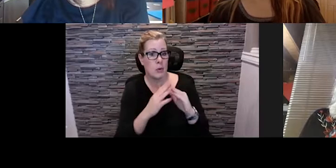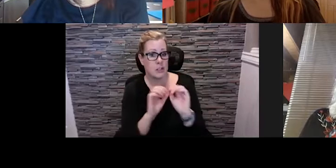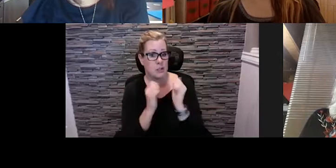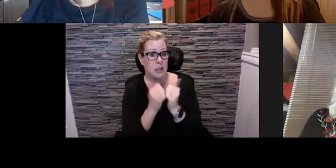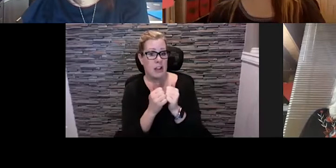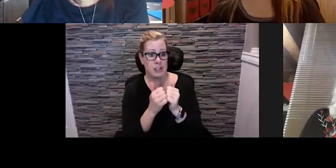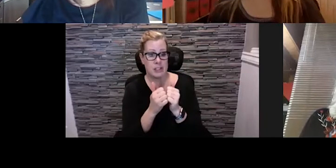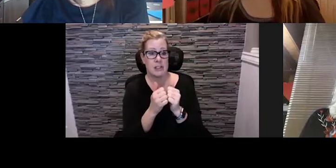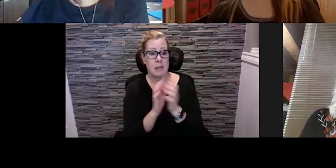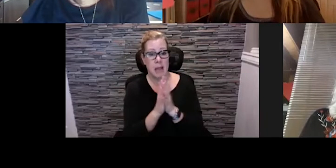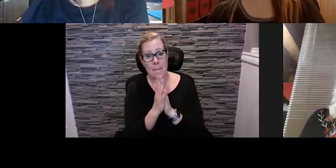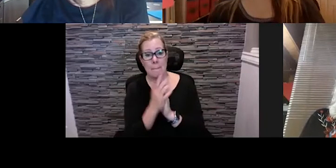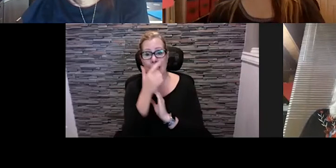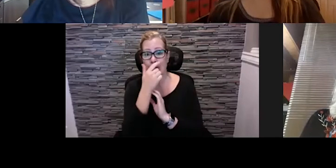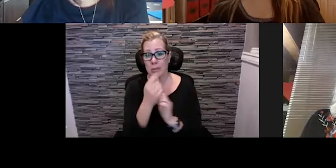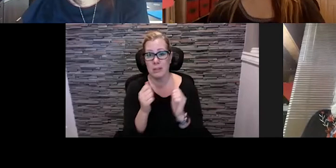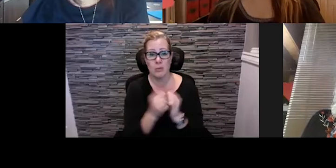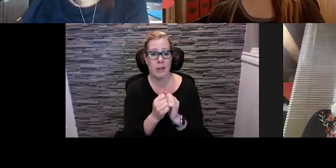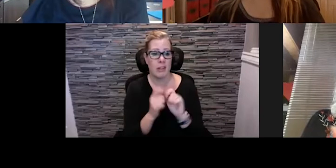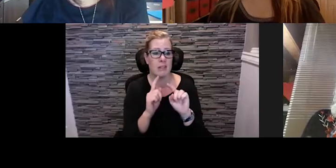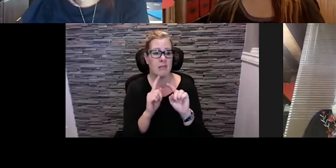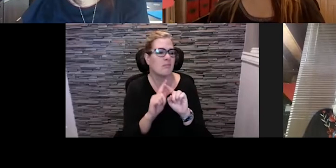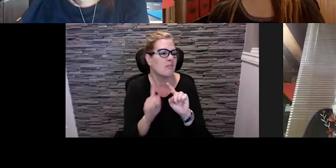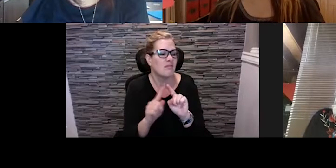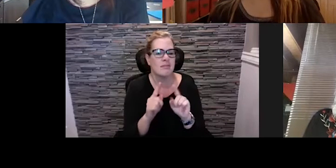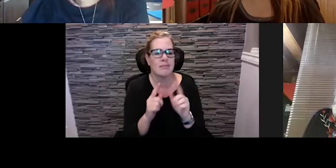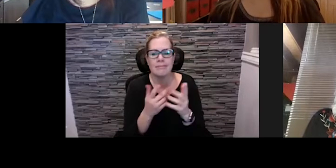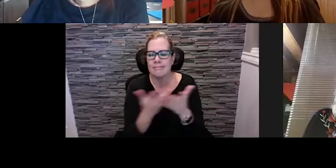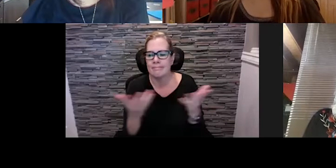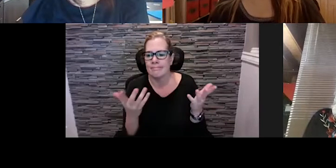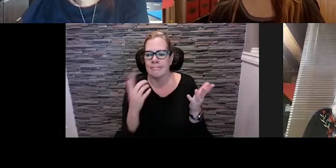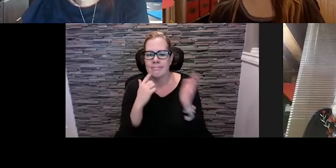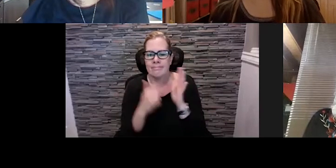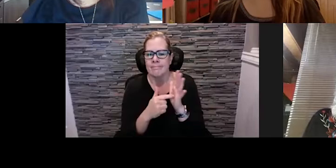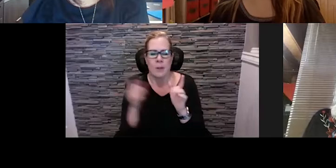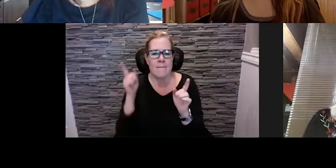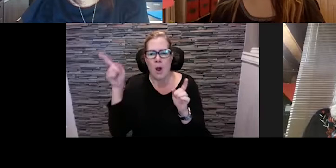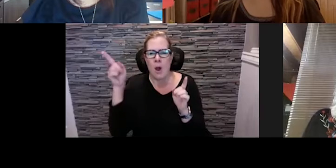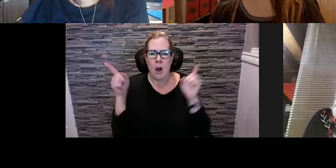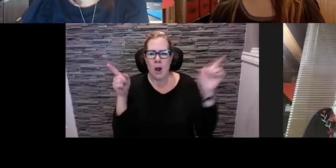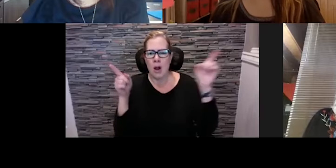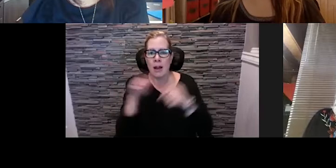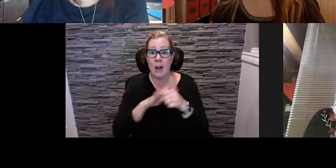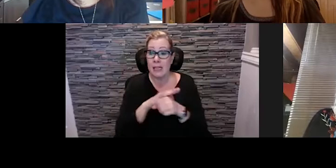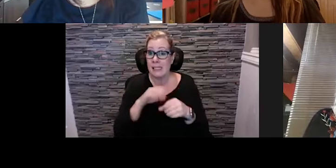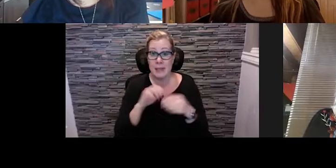especially a lot of these further areas in our city who don't necessarily see a lot of